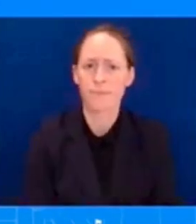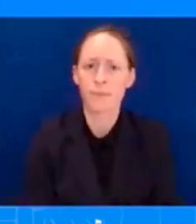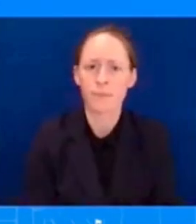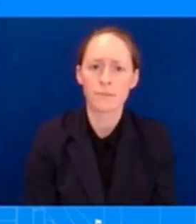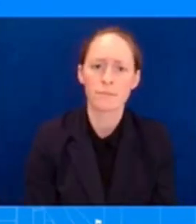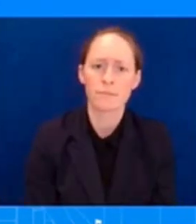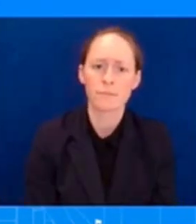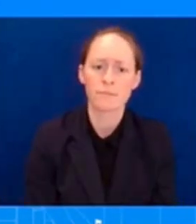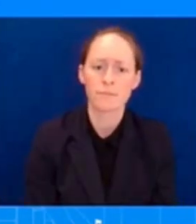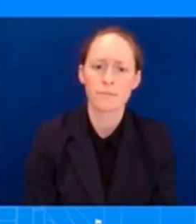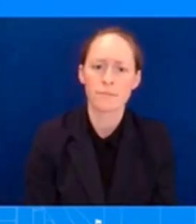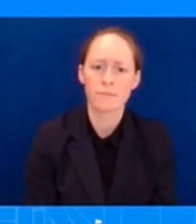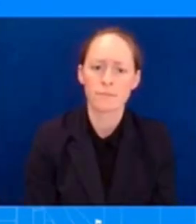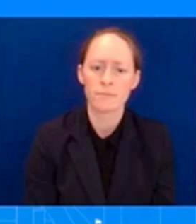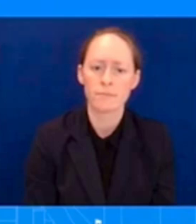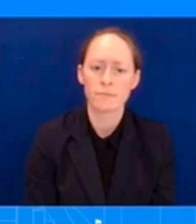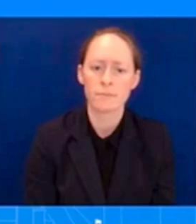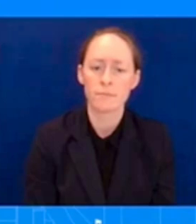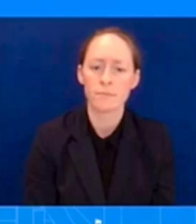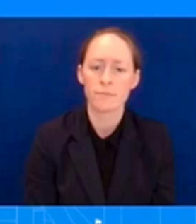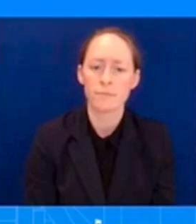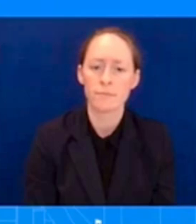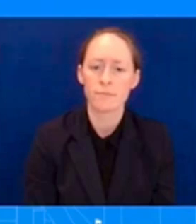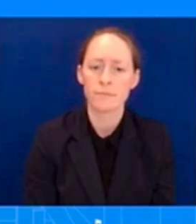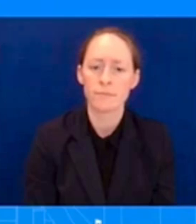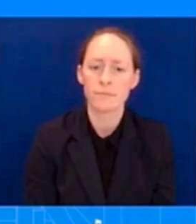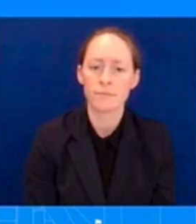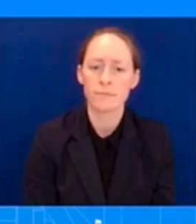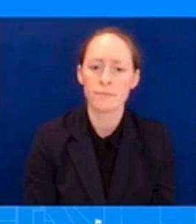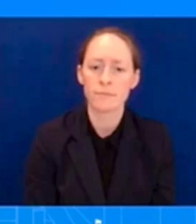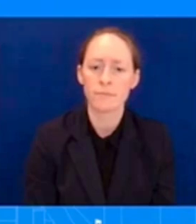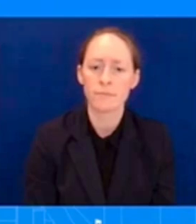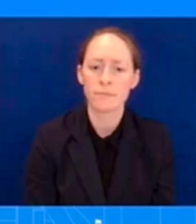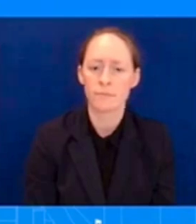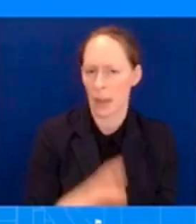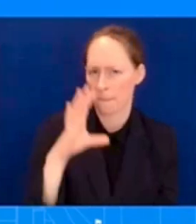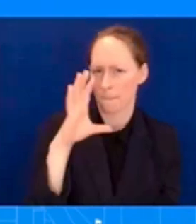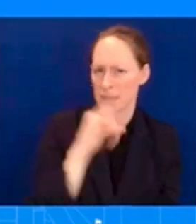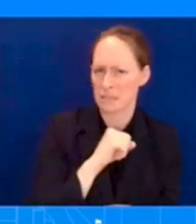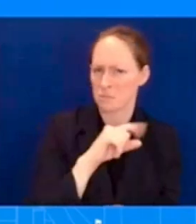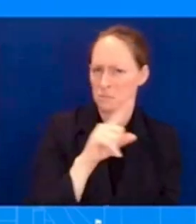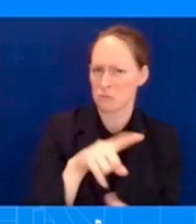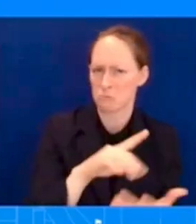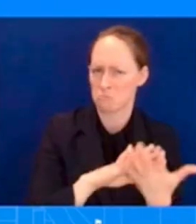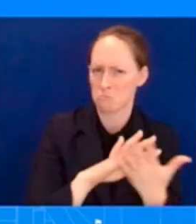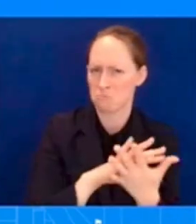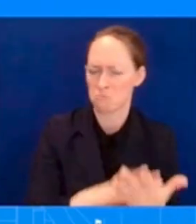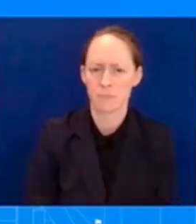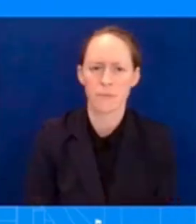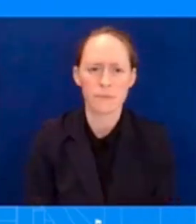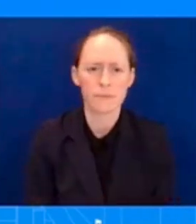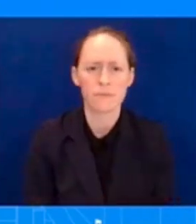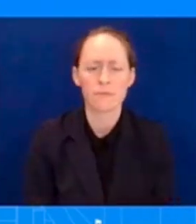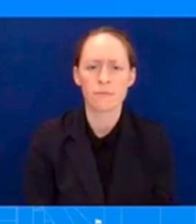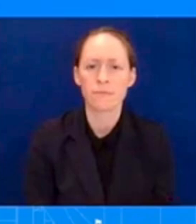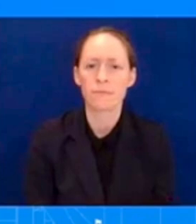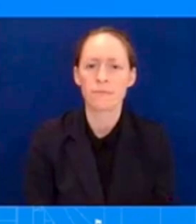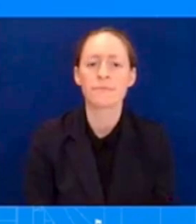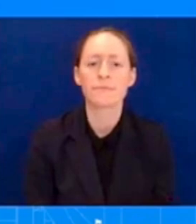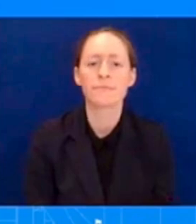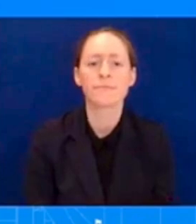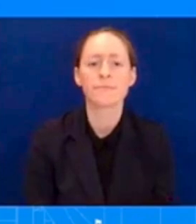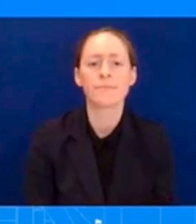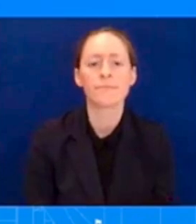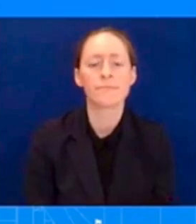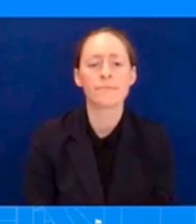right now our focus is on making sure that we are doing everything we can to account for everybody that has been